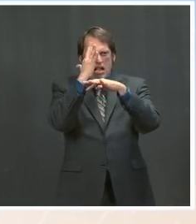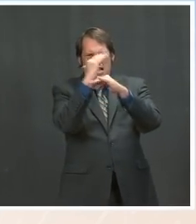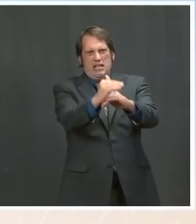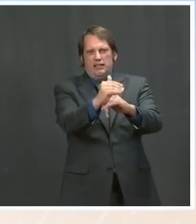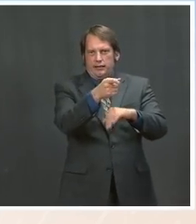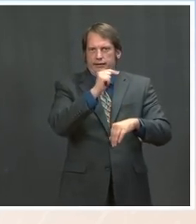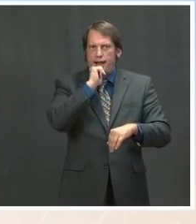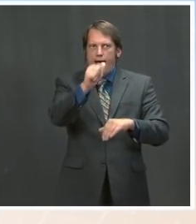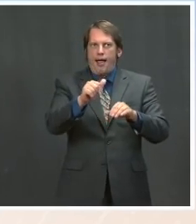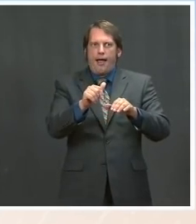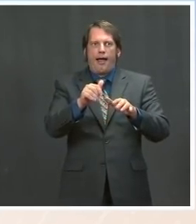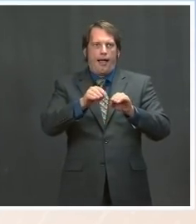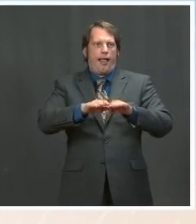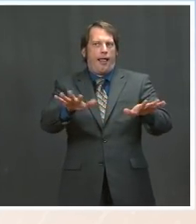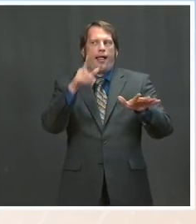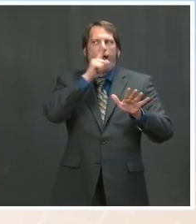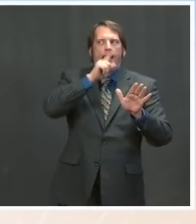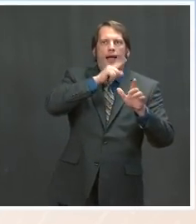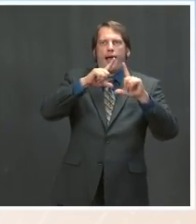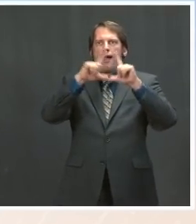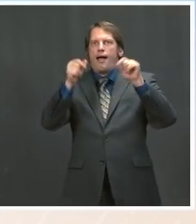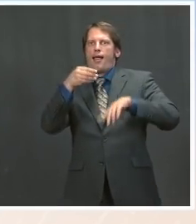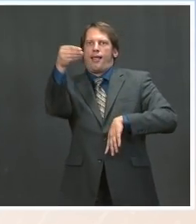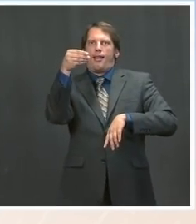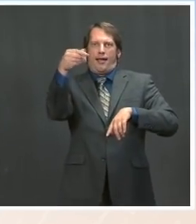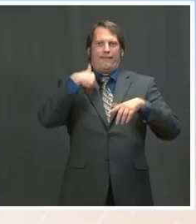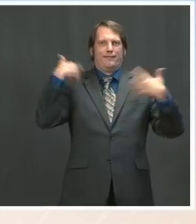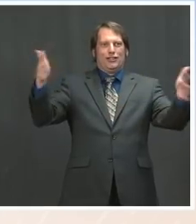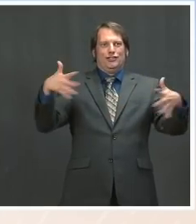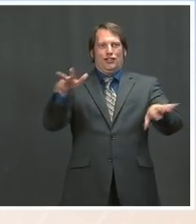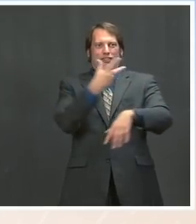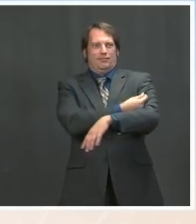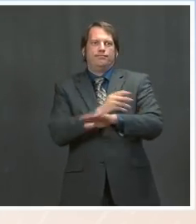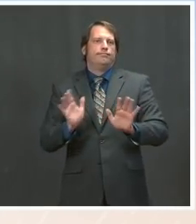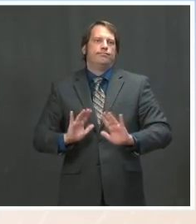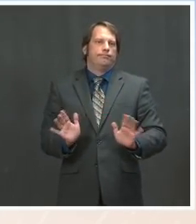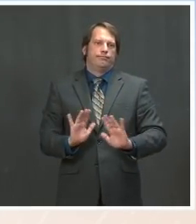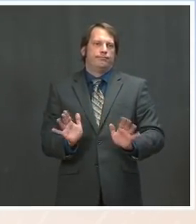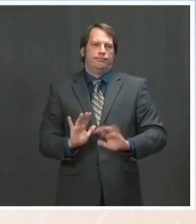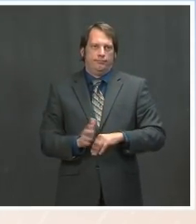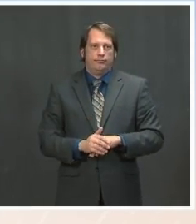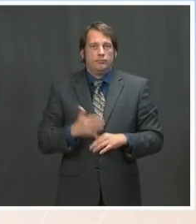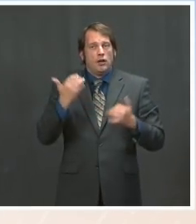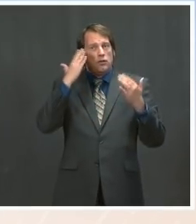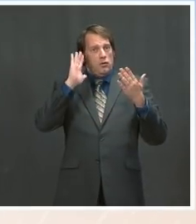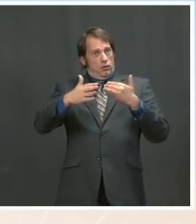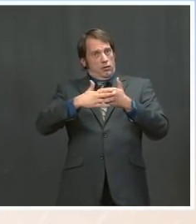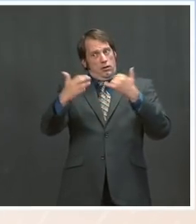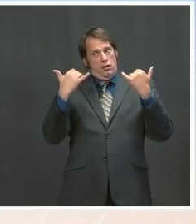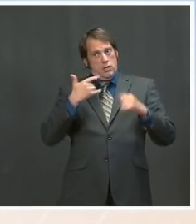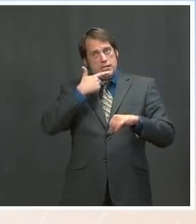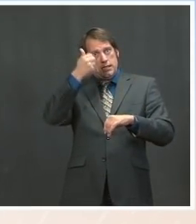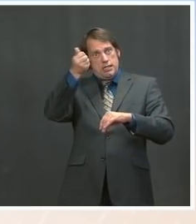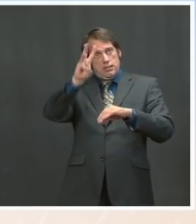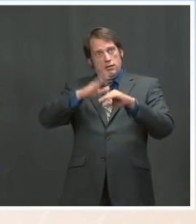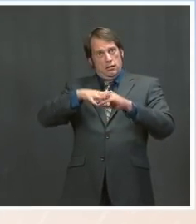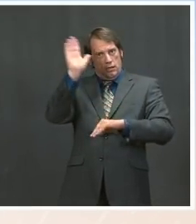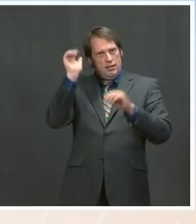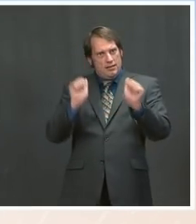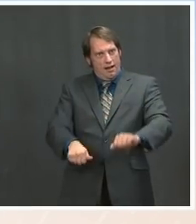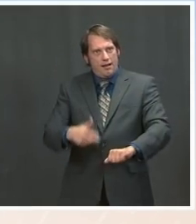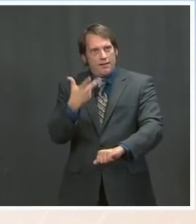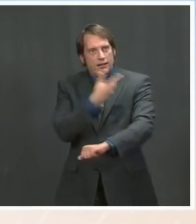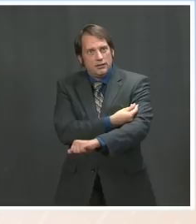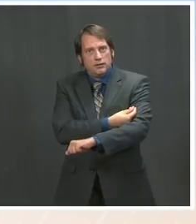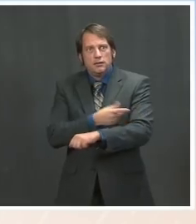the fact is, as of today, every adult American over 16 is now eligible. So the best way to get a vaccine card is to get vaccinated.